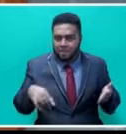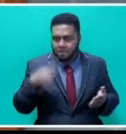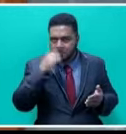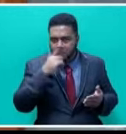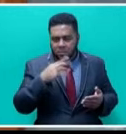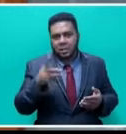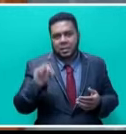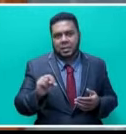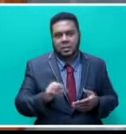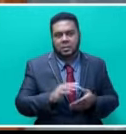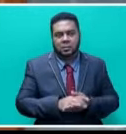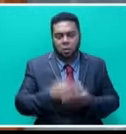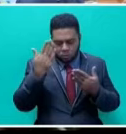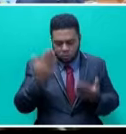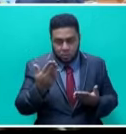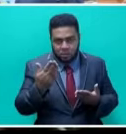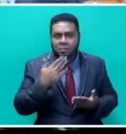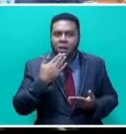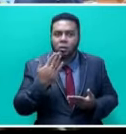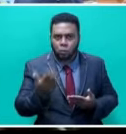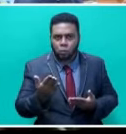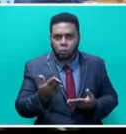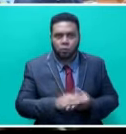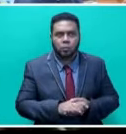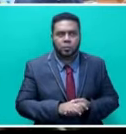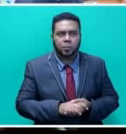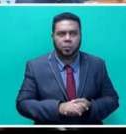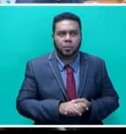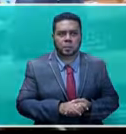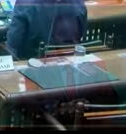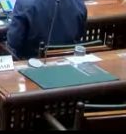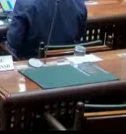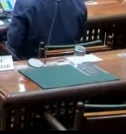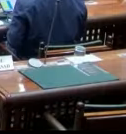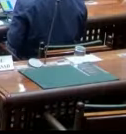need, Honorable Speaker? Thank you. Honorable Minister, you have the floor.